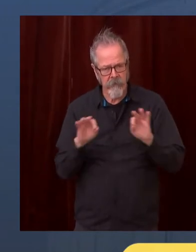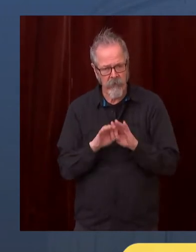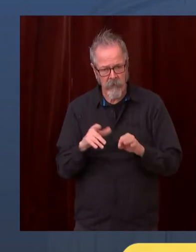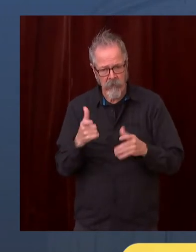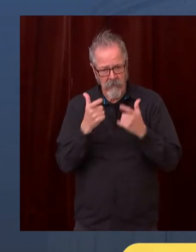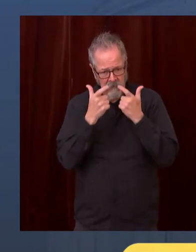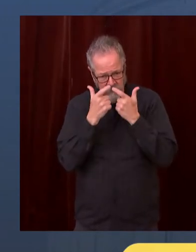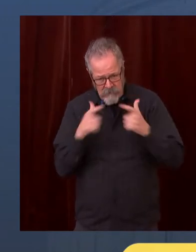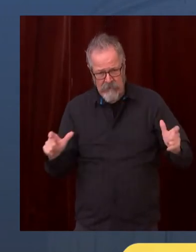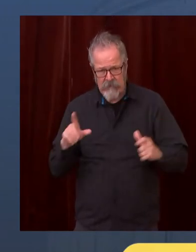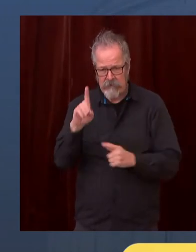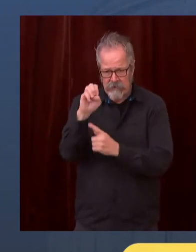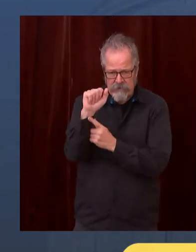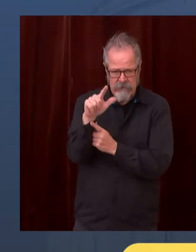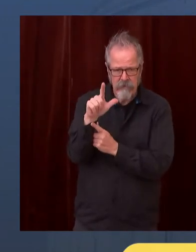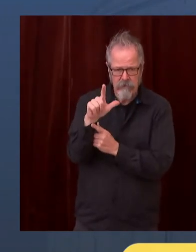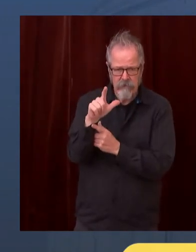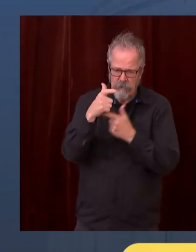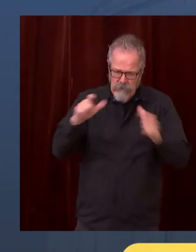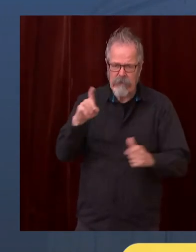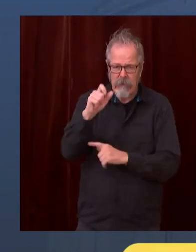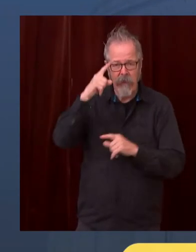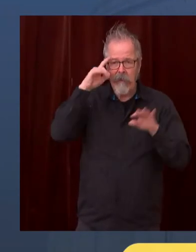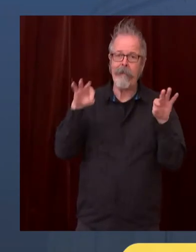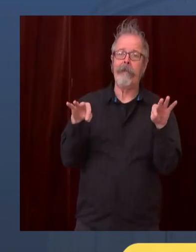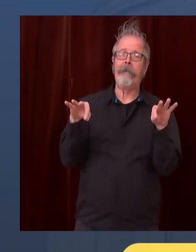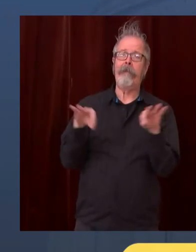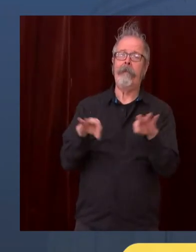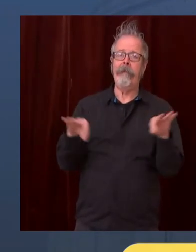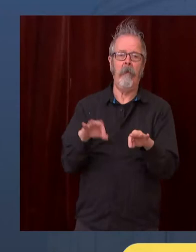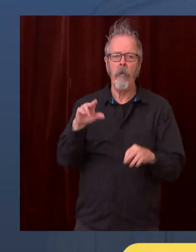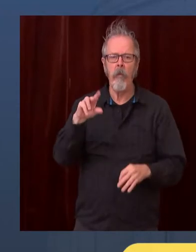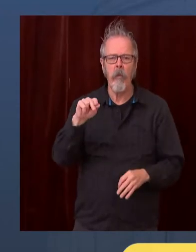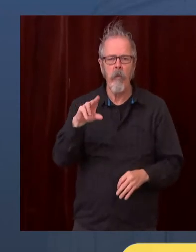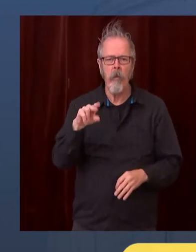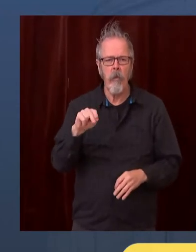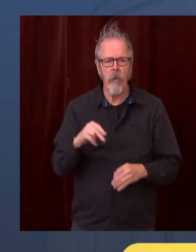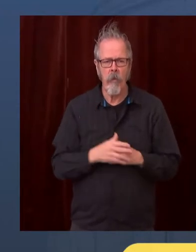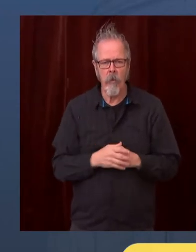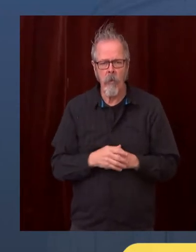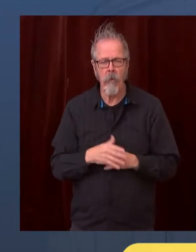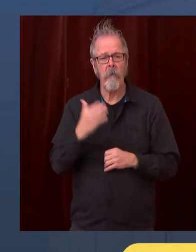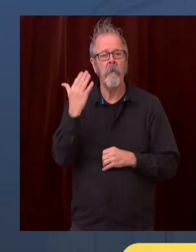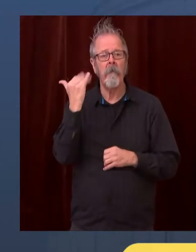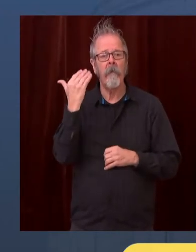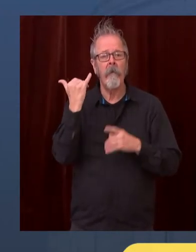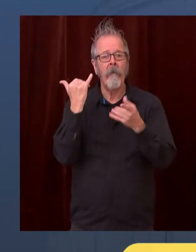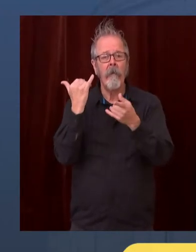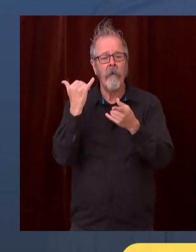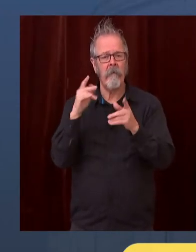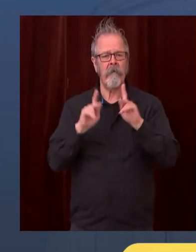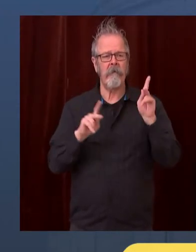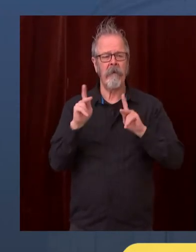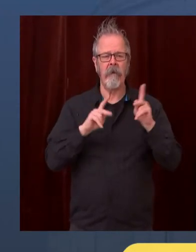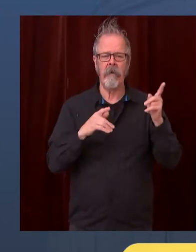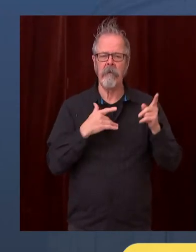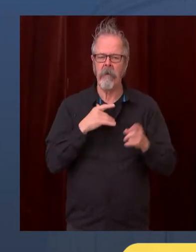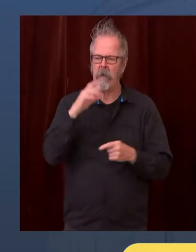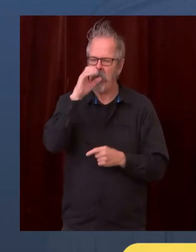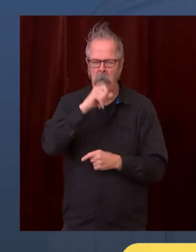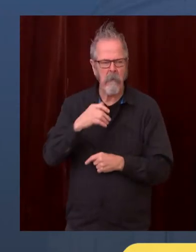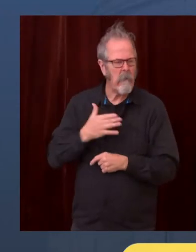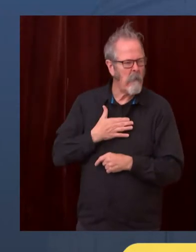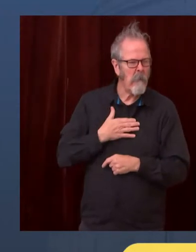homes. And this is hard for us to grapple with because our homes seem so secure. They seem so safe. And if you're thinking about having your